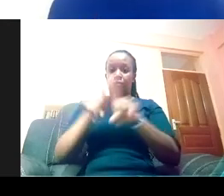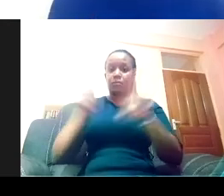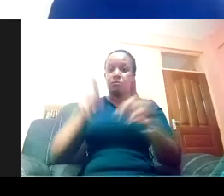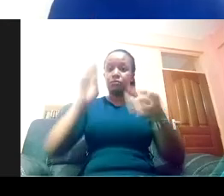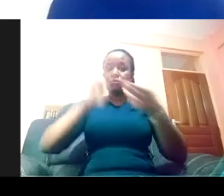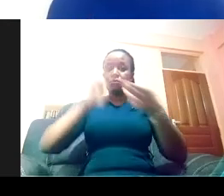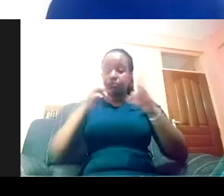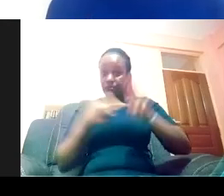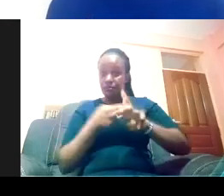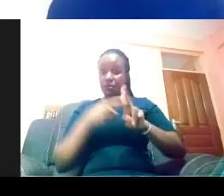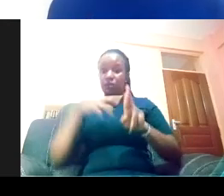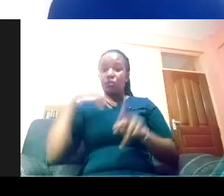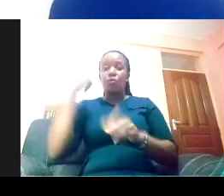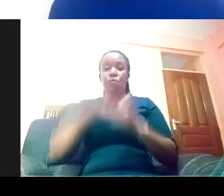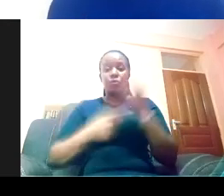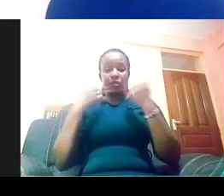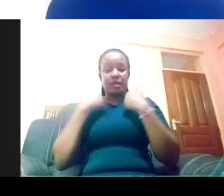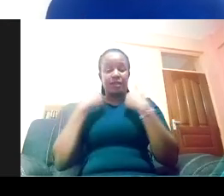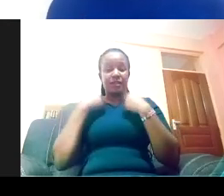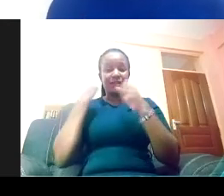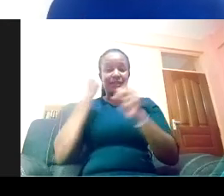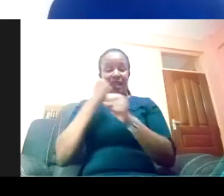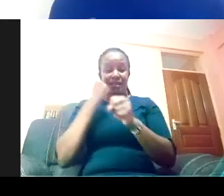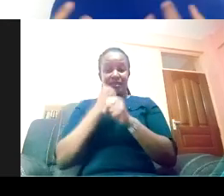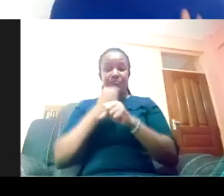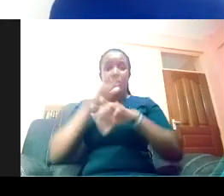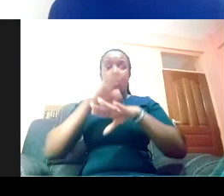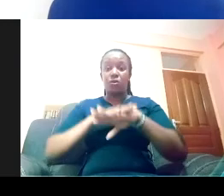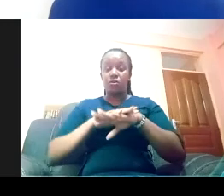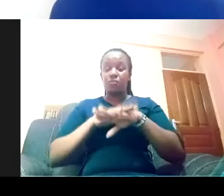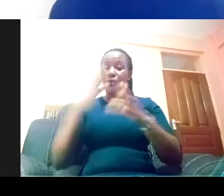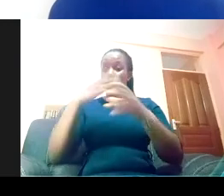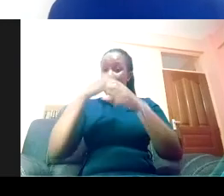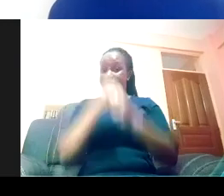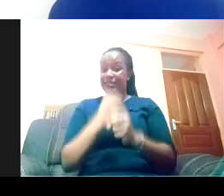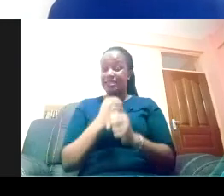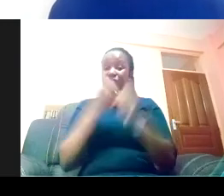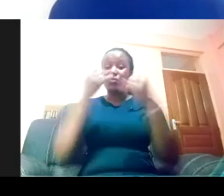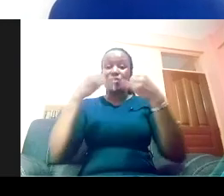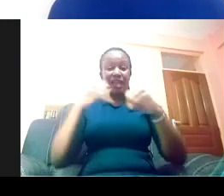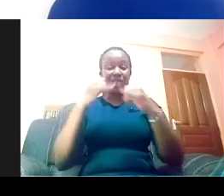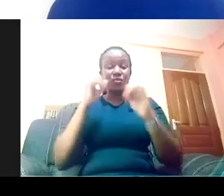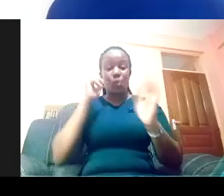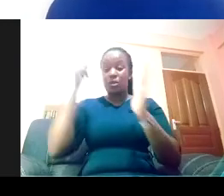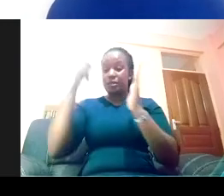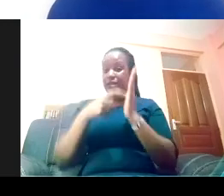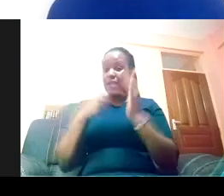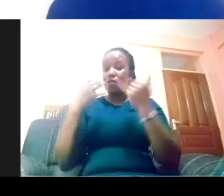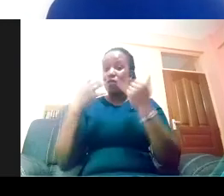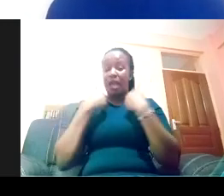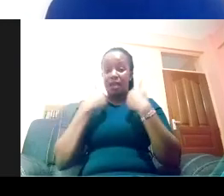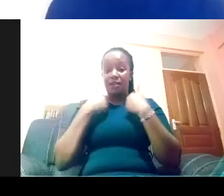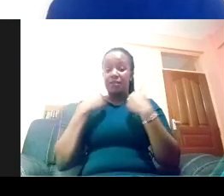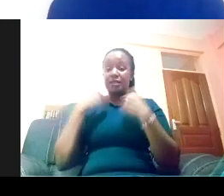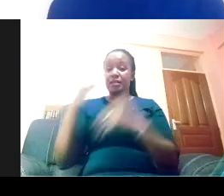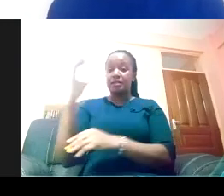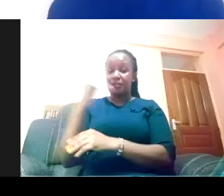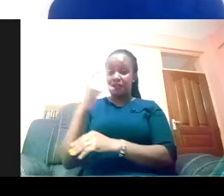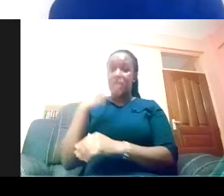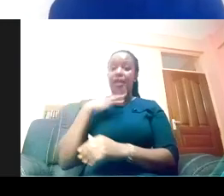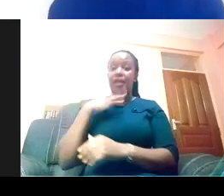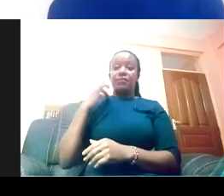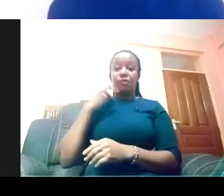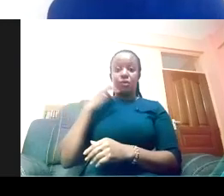worthwhile for an organization to at least consider having a civic and volunteer outreach